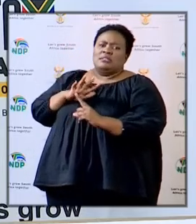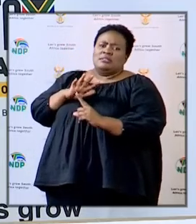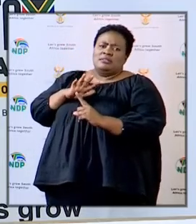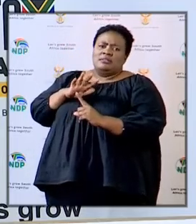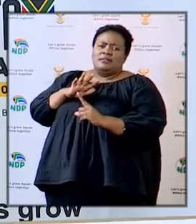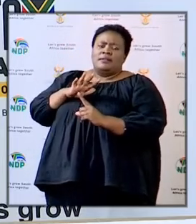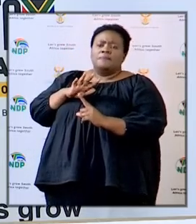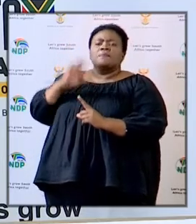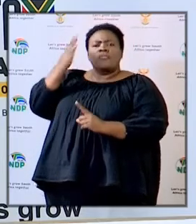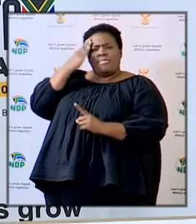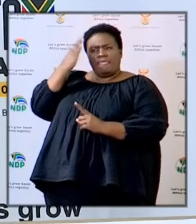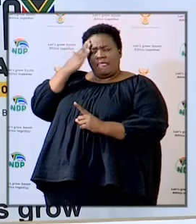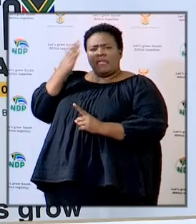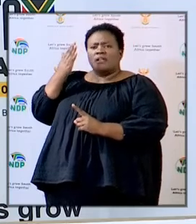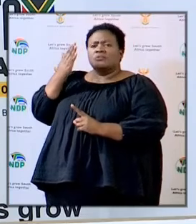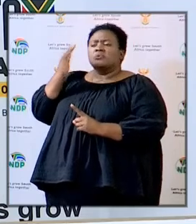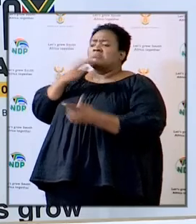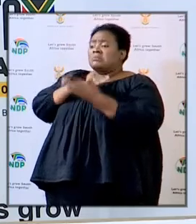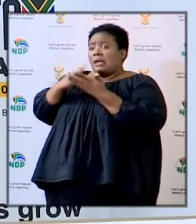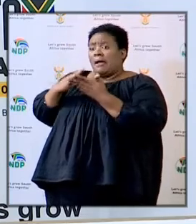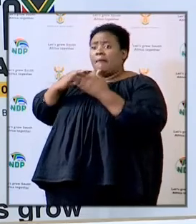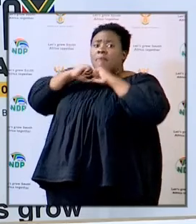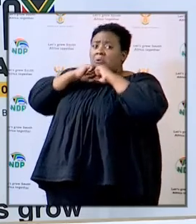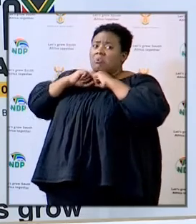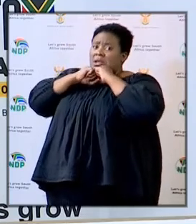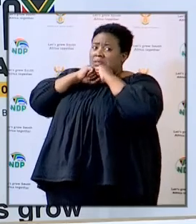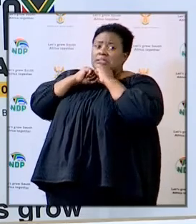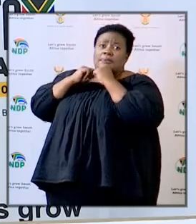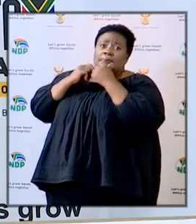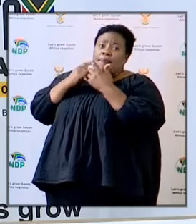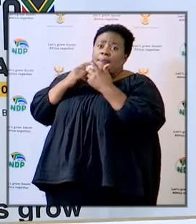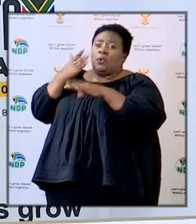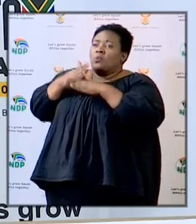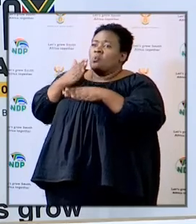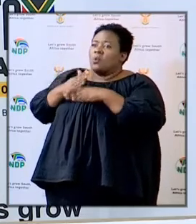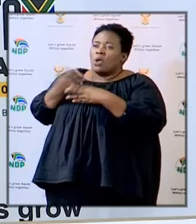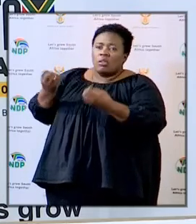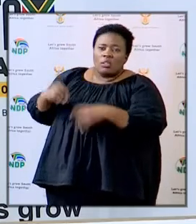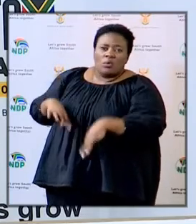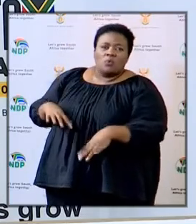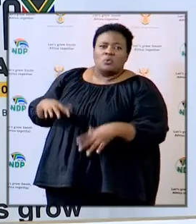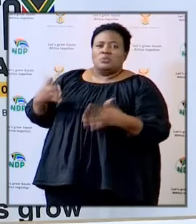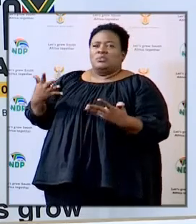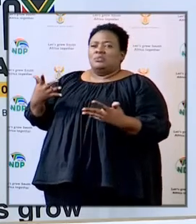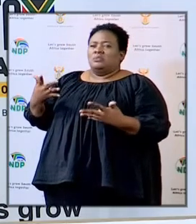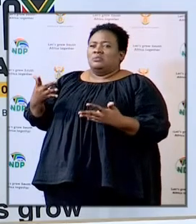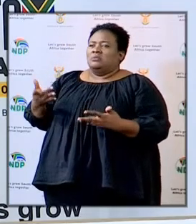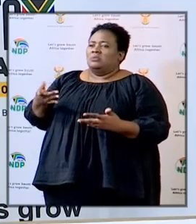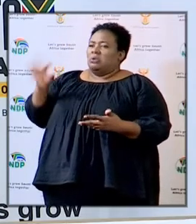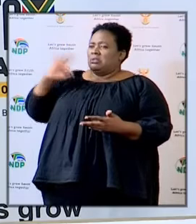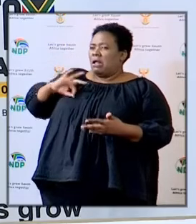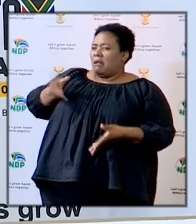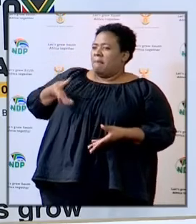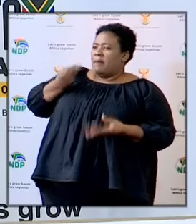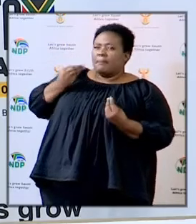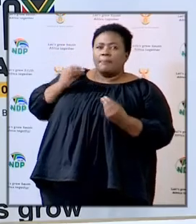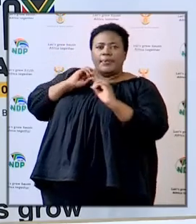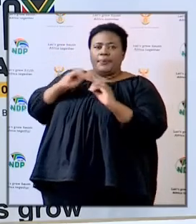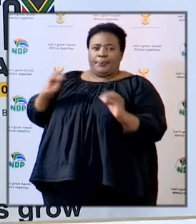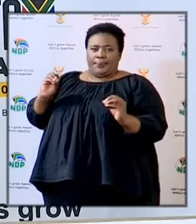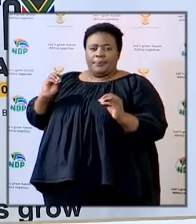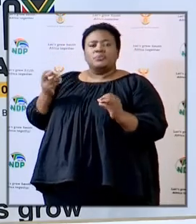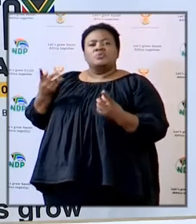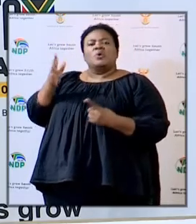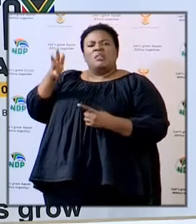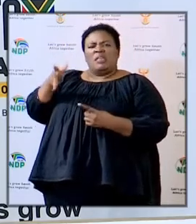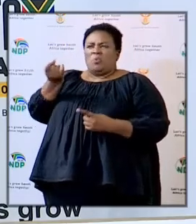to parents who are affected and I think they will be compassionate in dealing